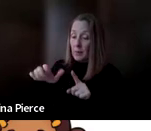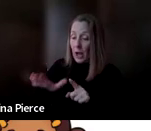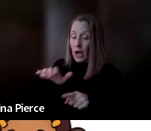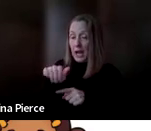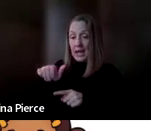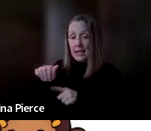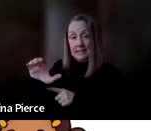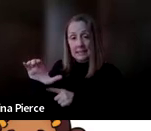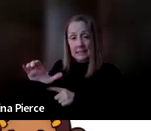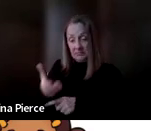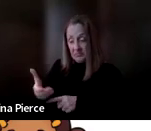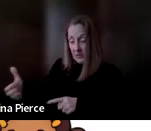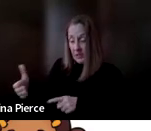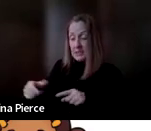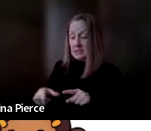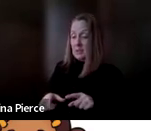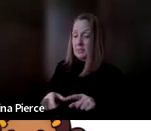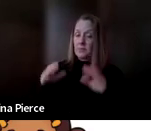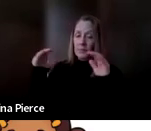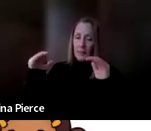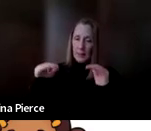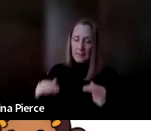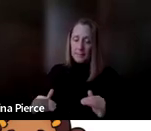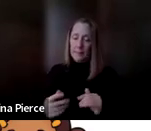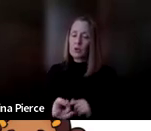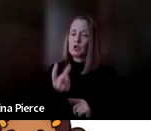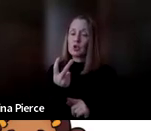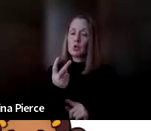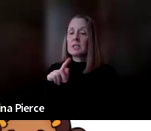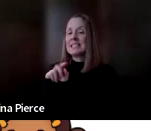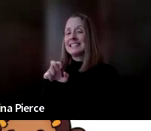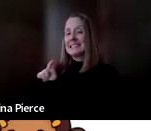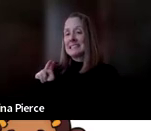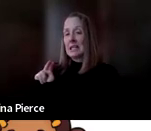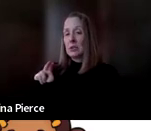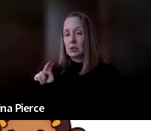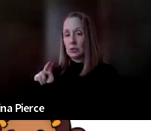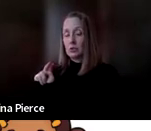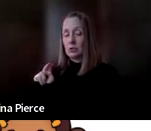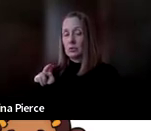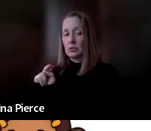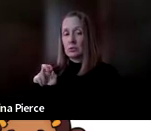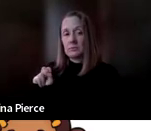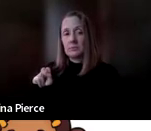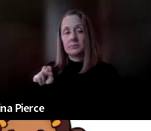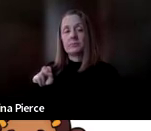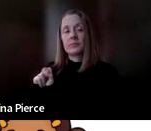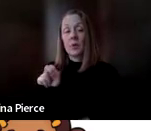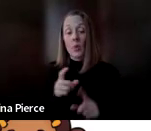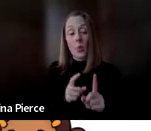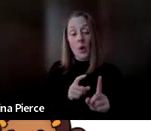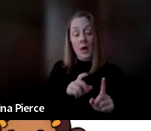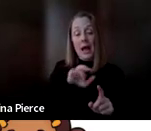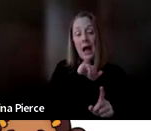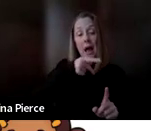then below that I have a drawing of two teenagers. One is using an iPad with a communication